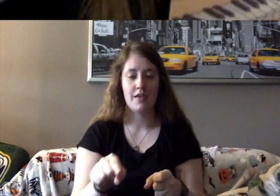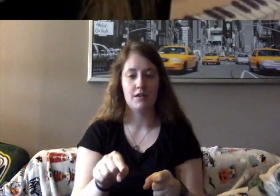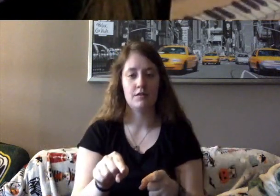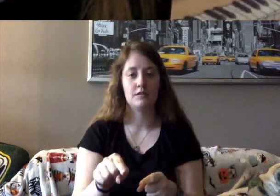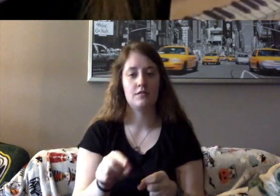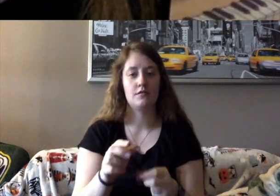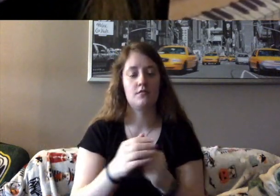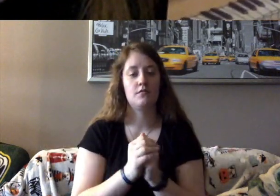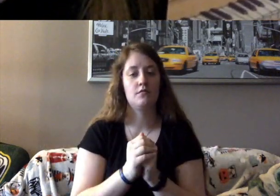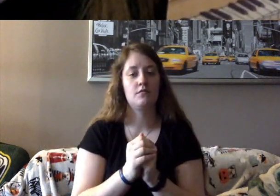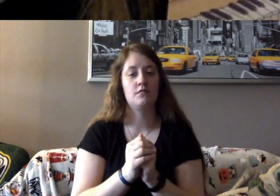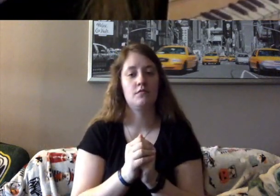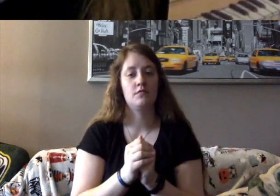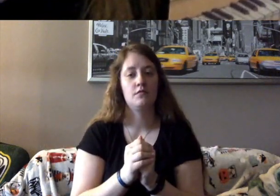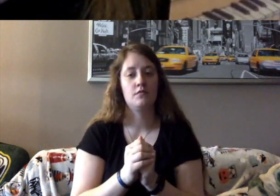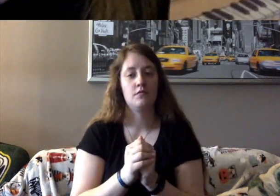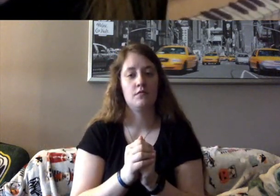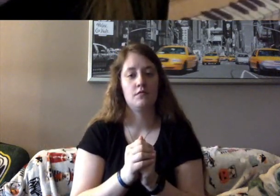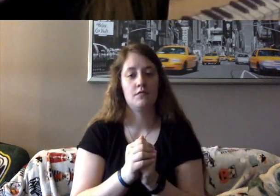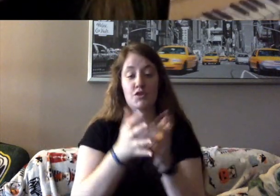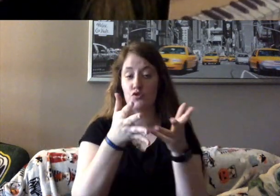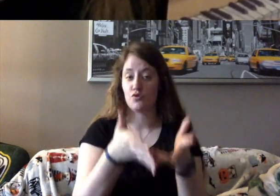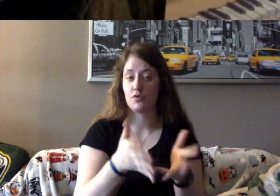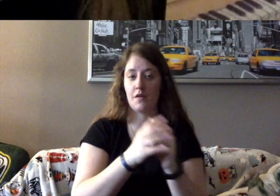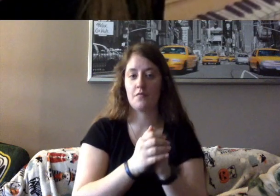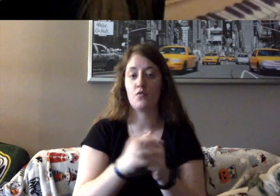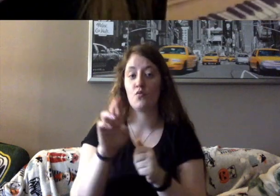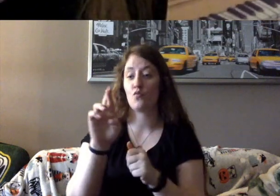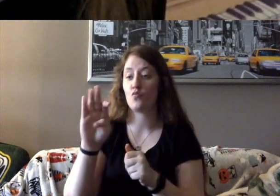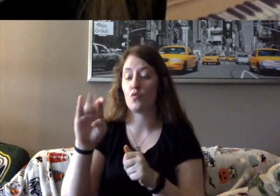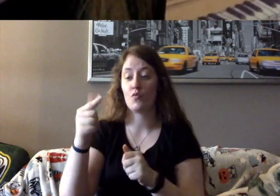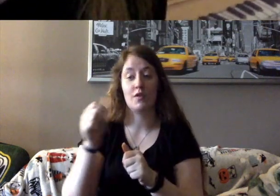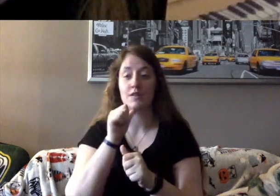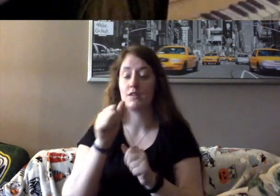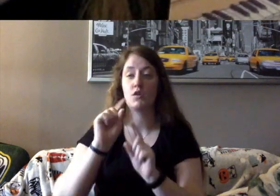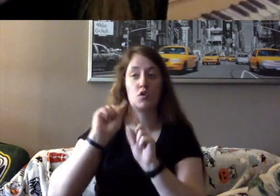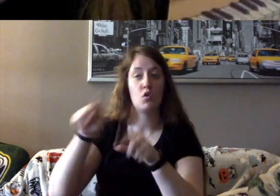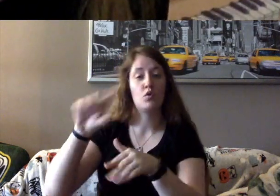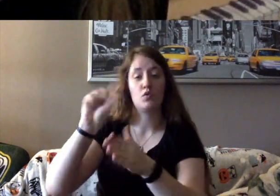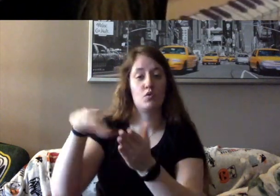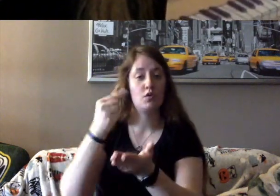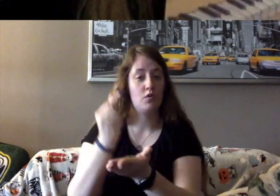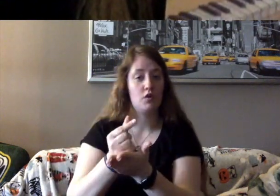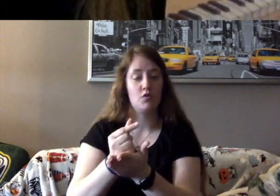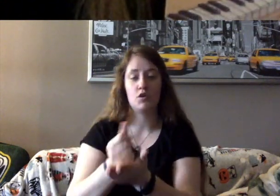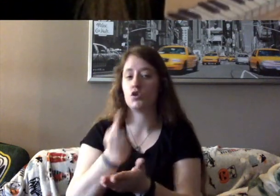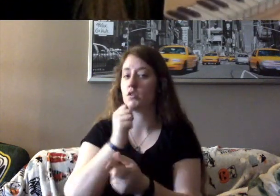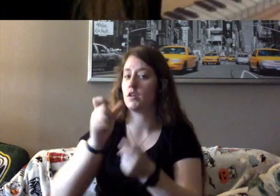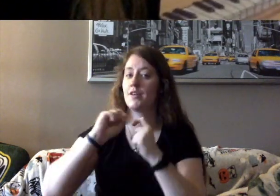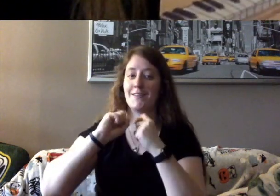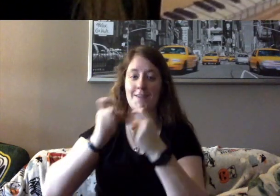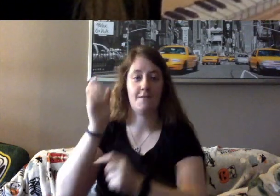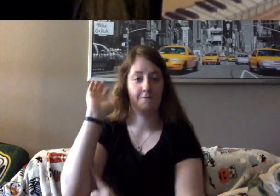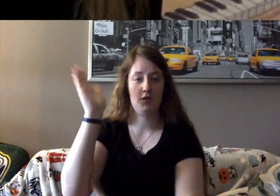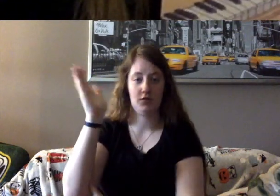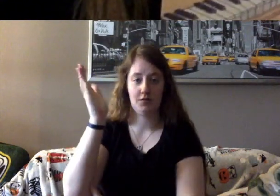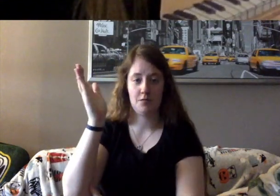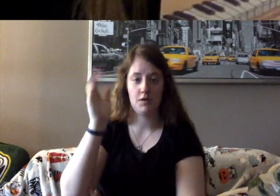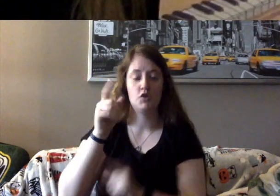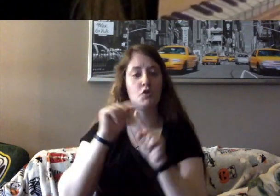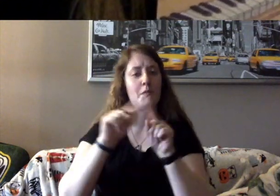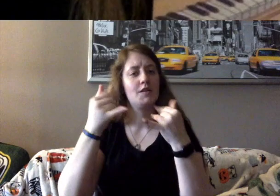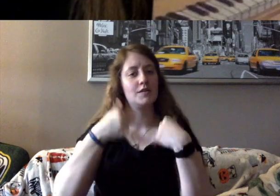Ruth did not go to her graduation. She did not give her speech. Still, Ruth knew what her mother